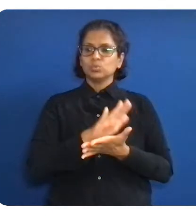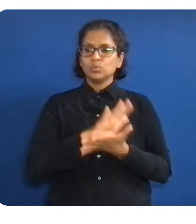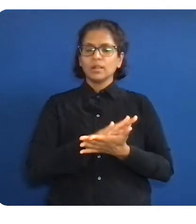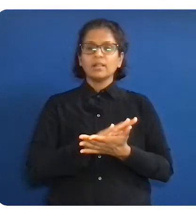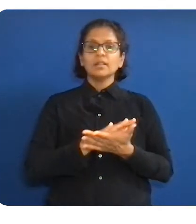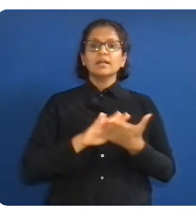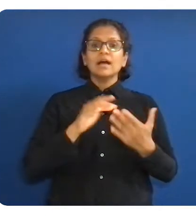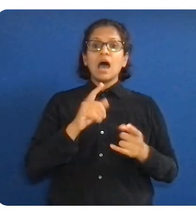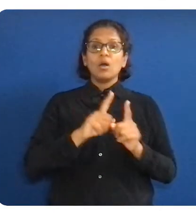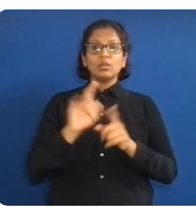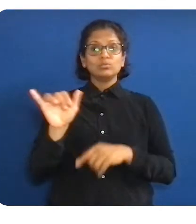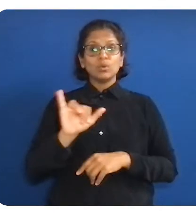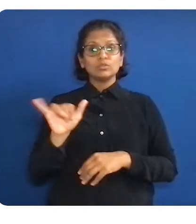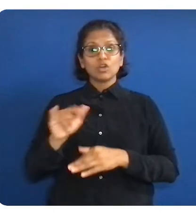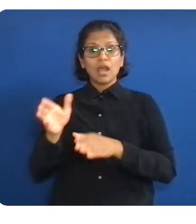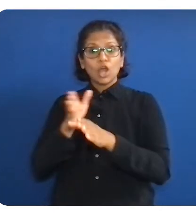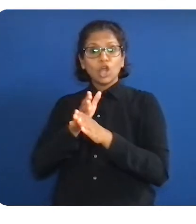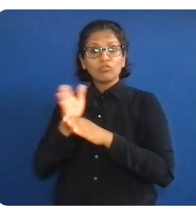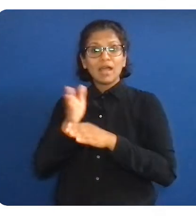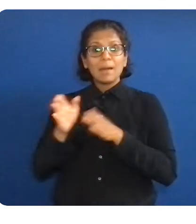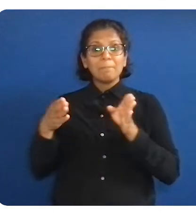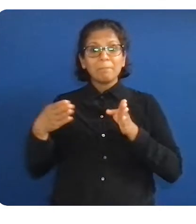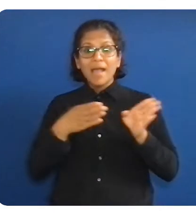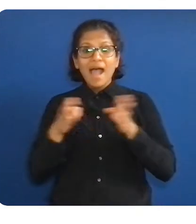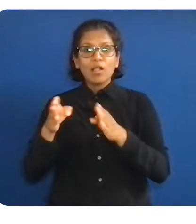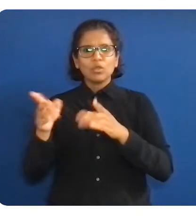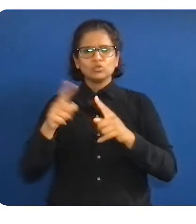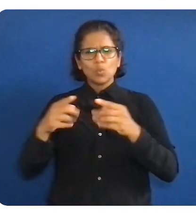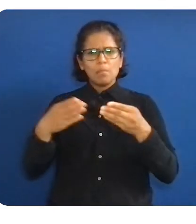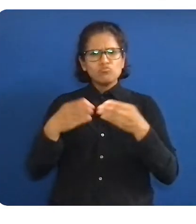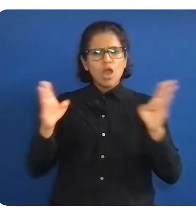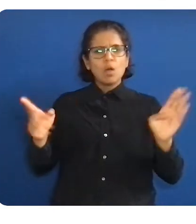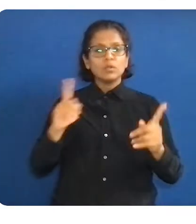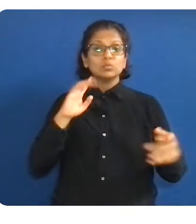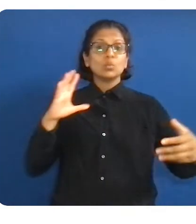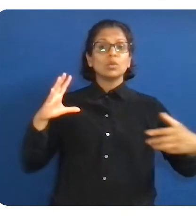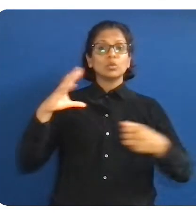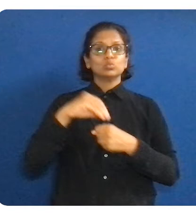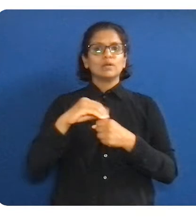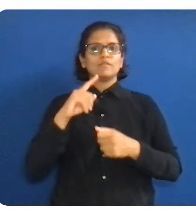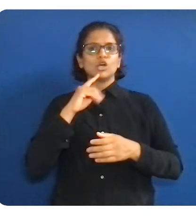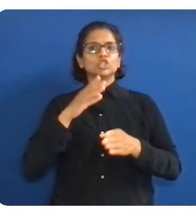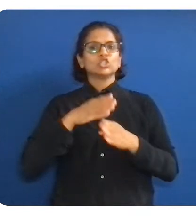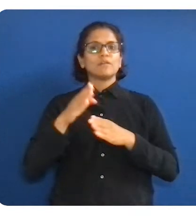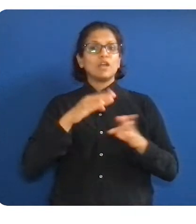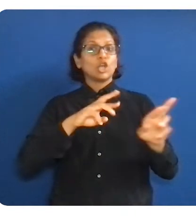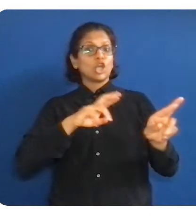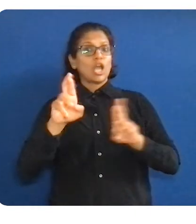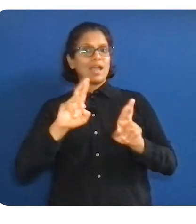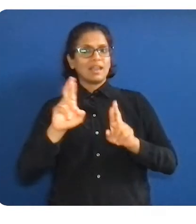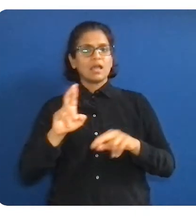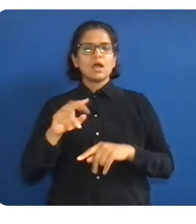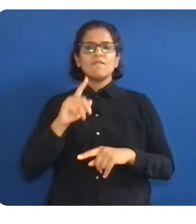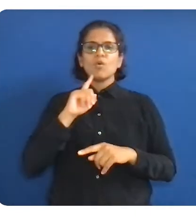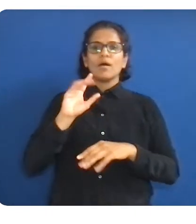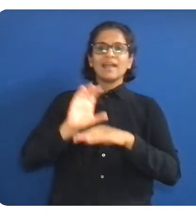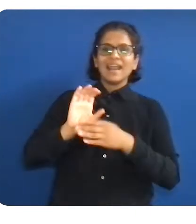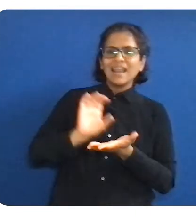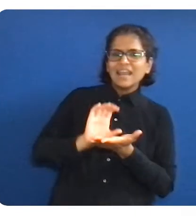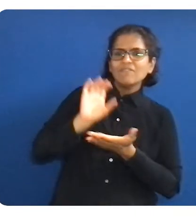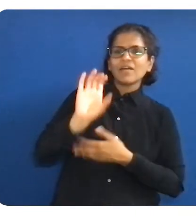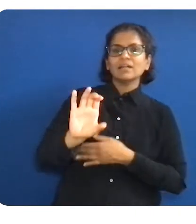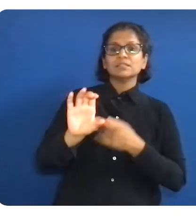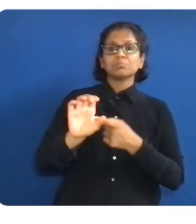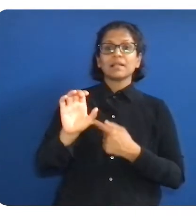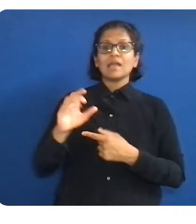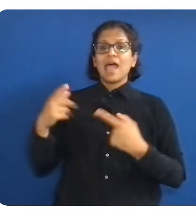opportunity grant for workforce development and digital skills training to thousands of Hispanics, and a career readiness